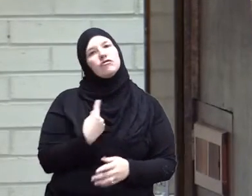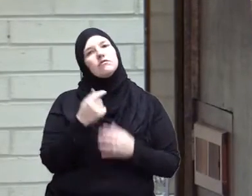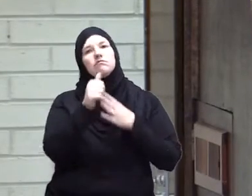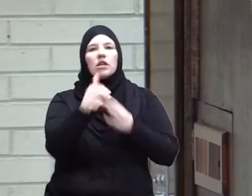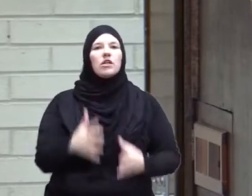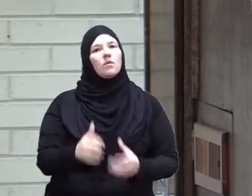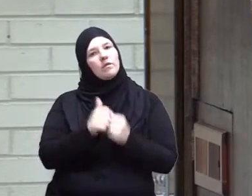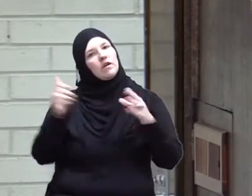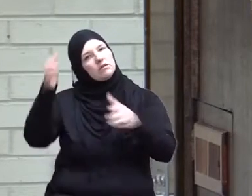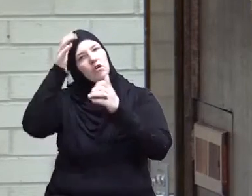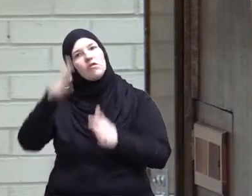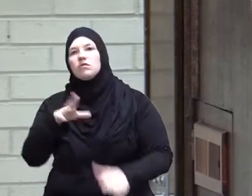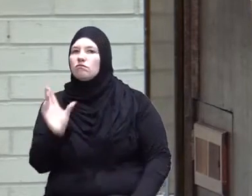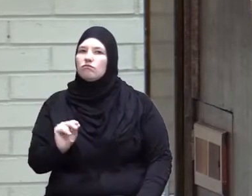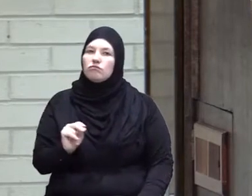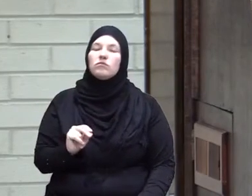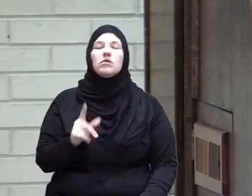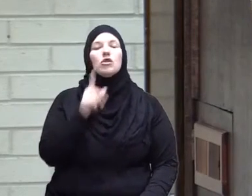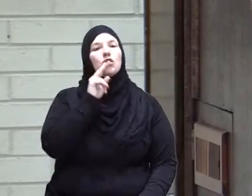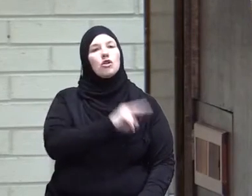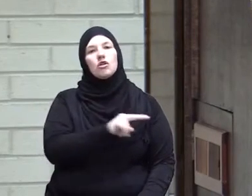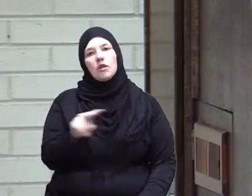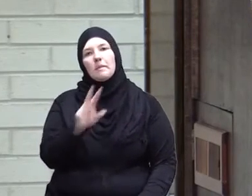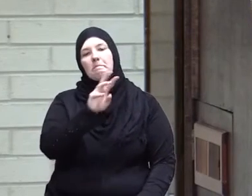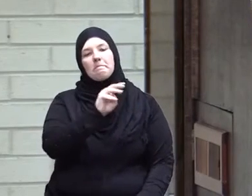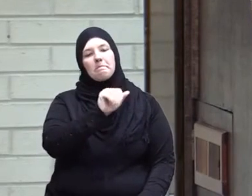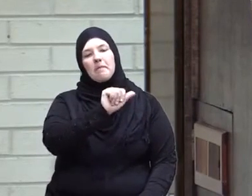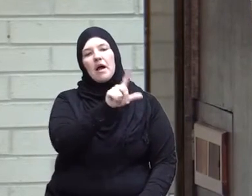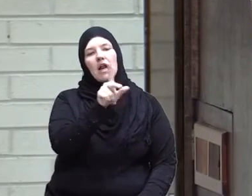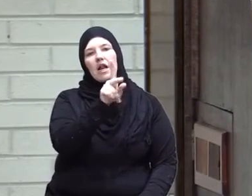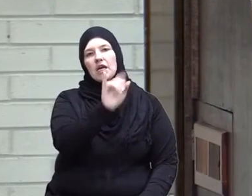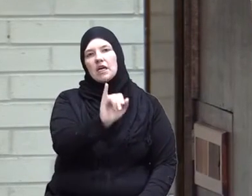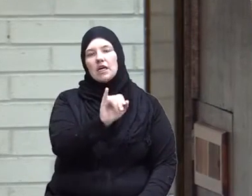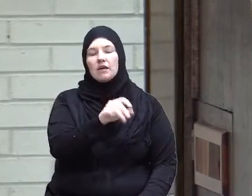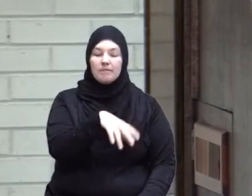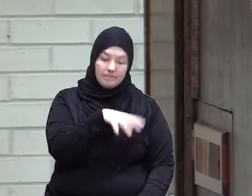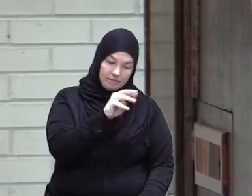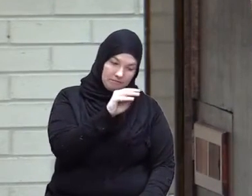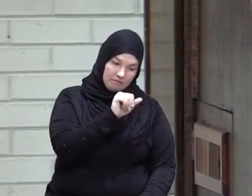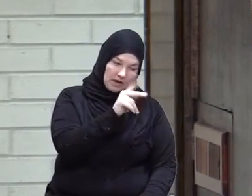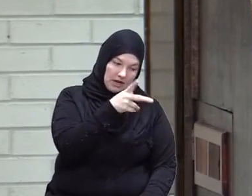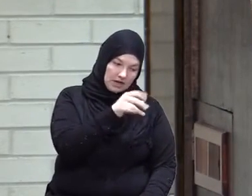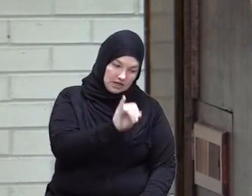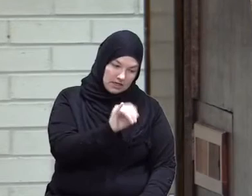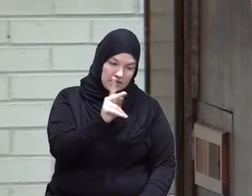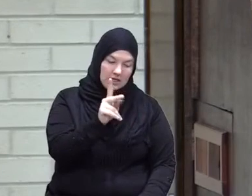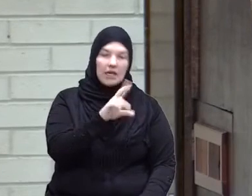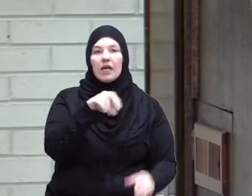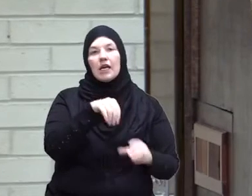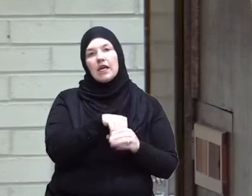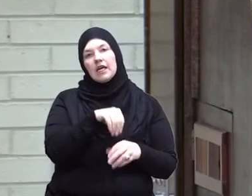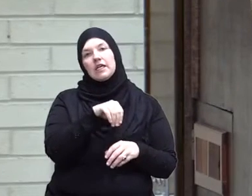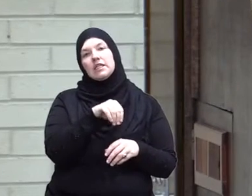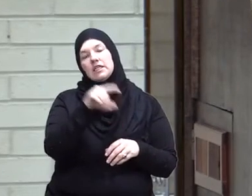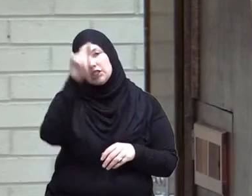scholars you look for the mamalik in Egypt those Mawali and slaves